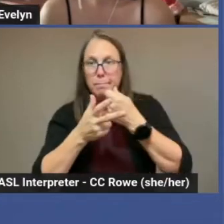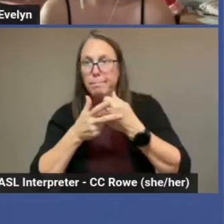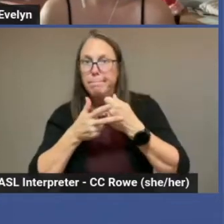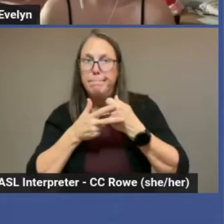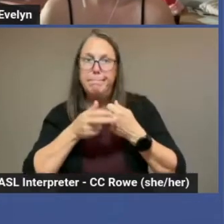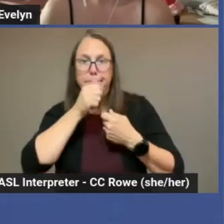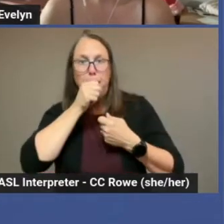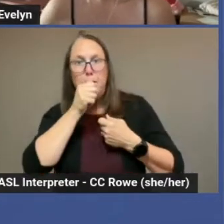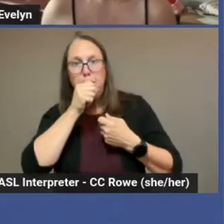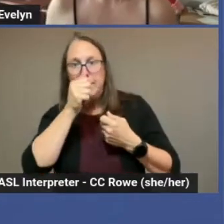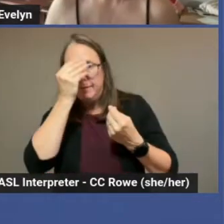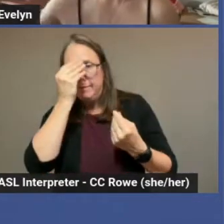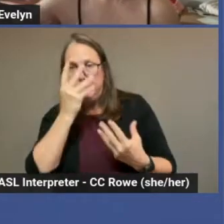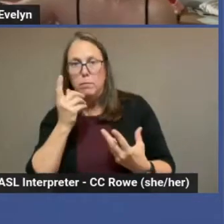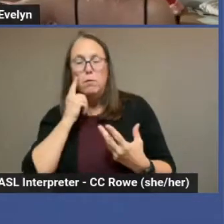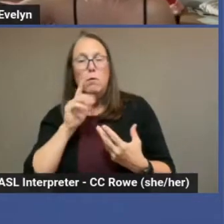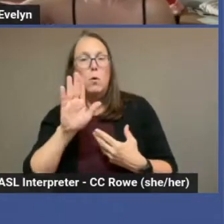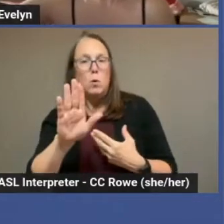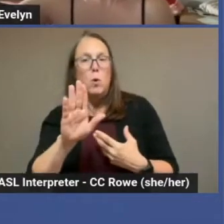for your fellow workers.